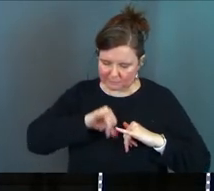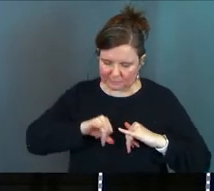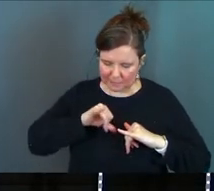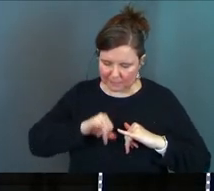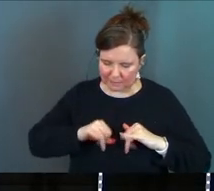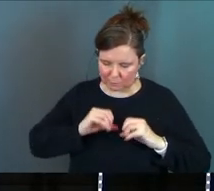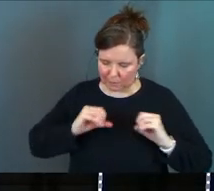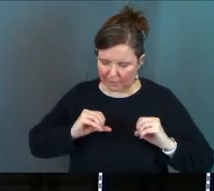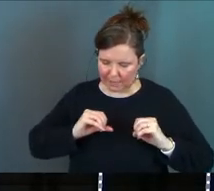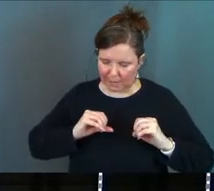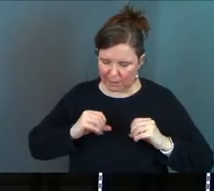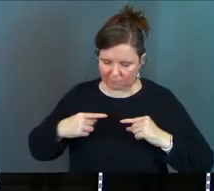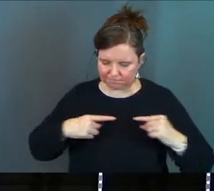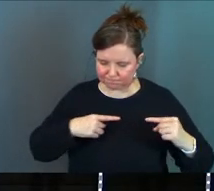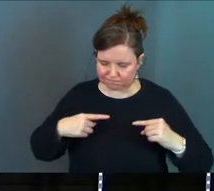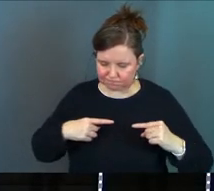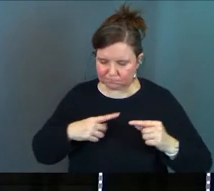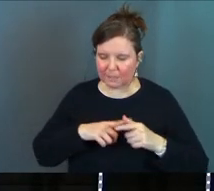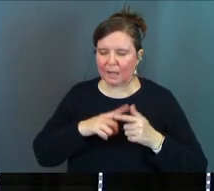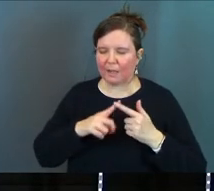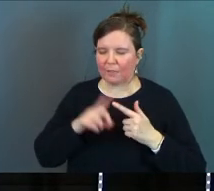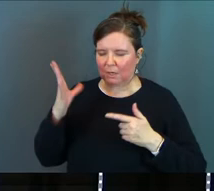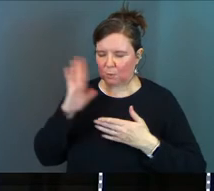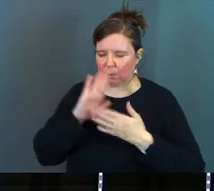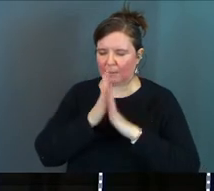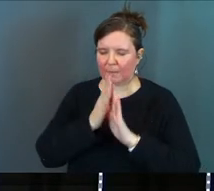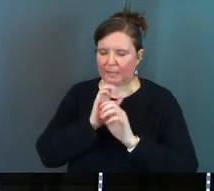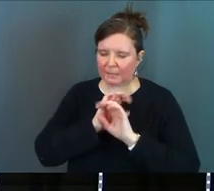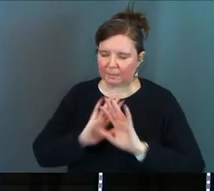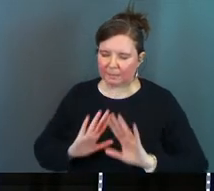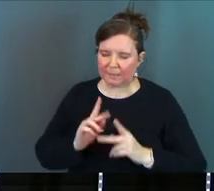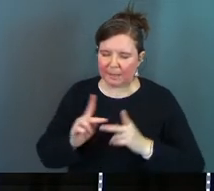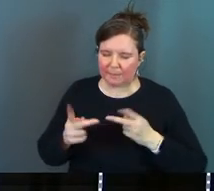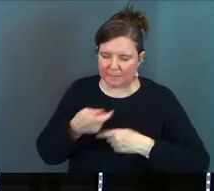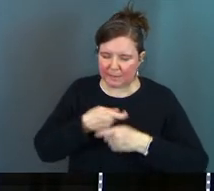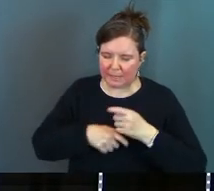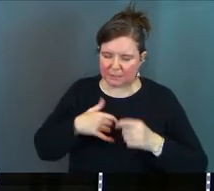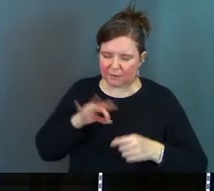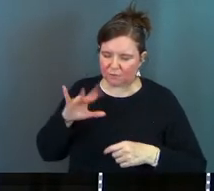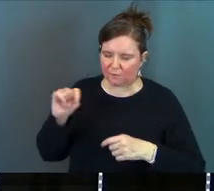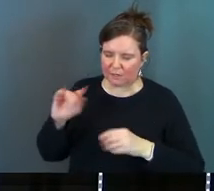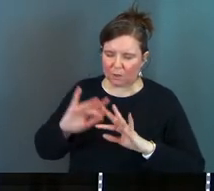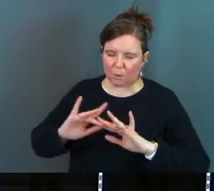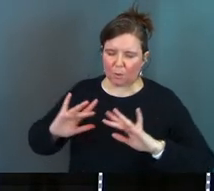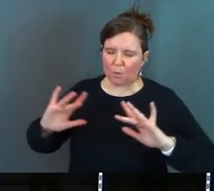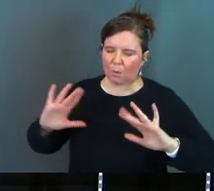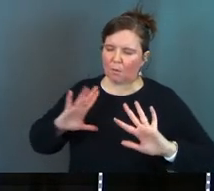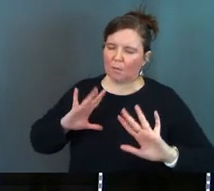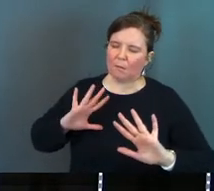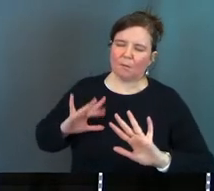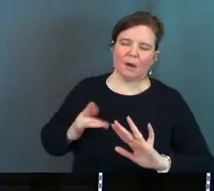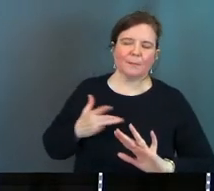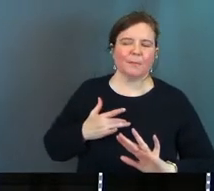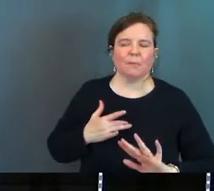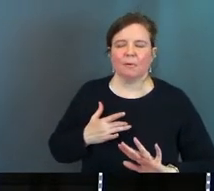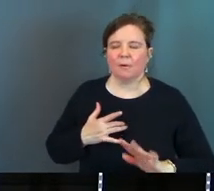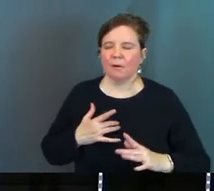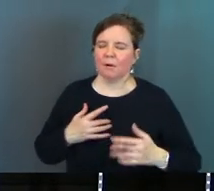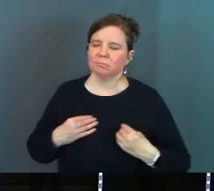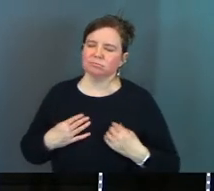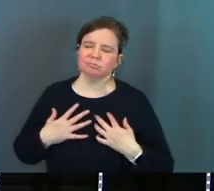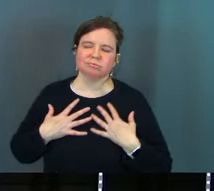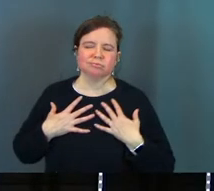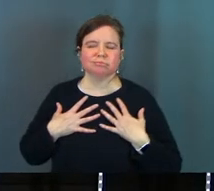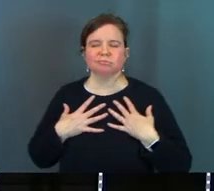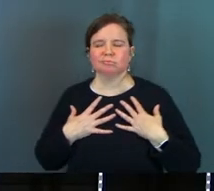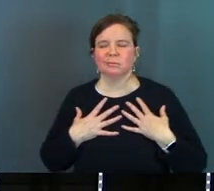arrival then shalt thou make the place of thy feet glorious then shall my heart have no